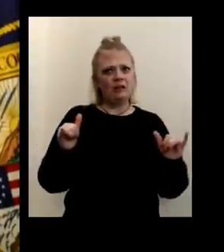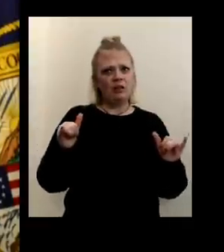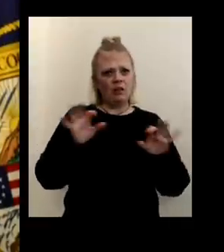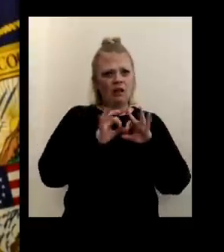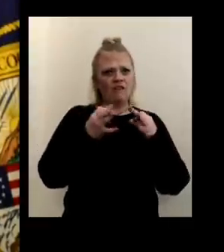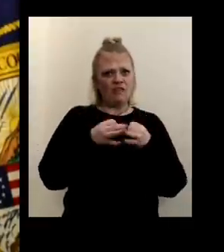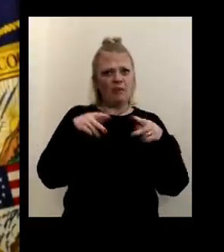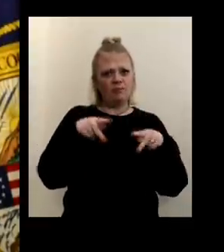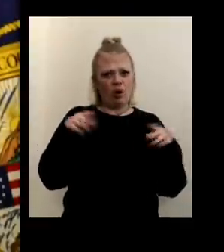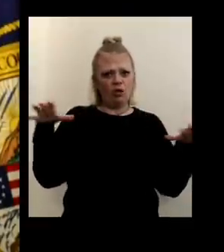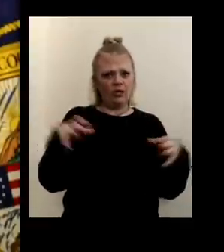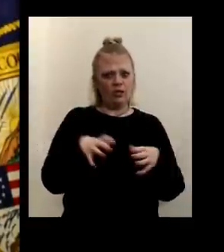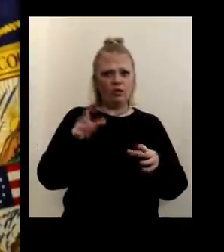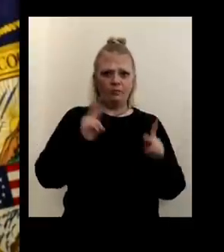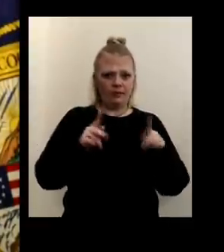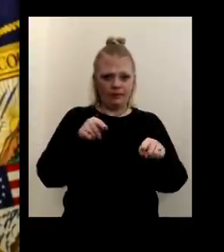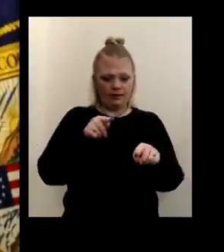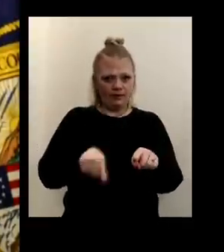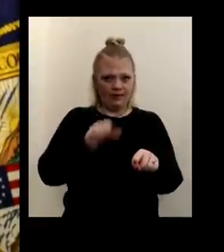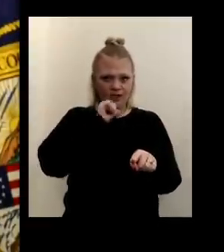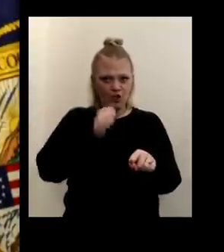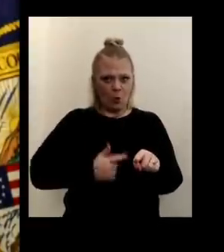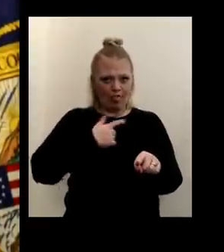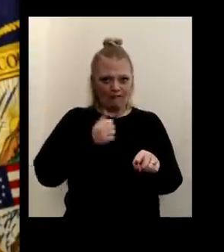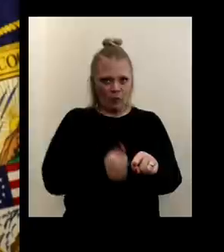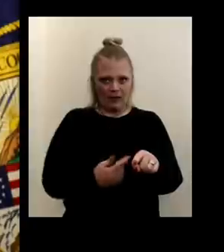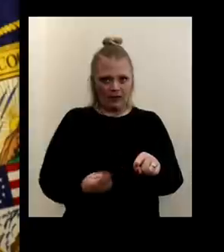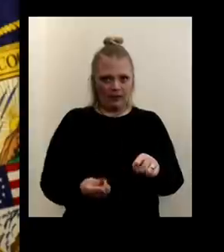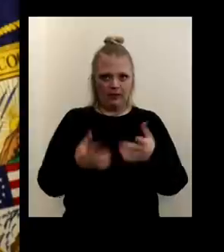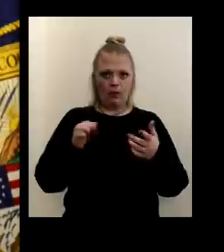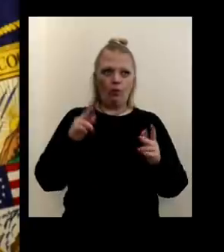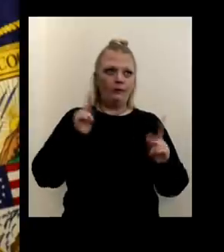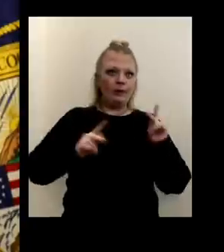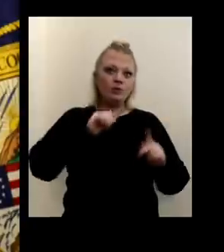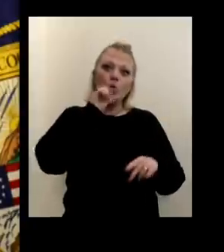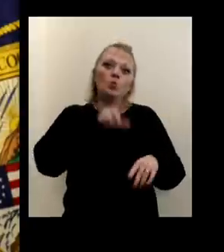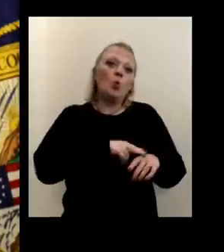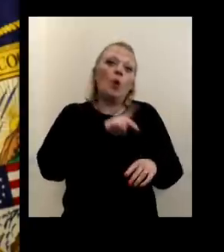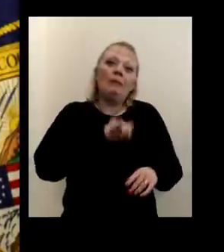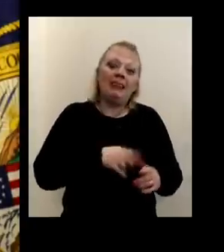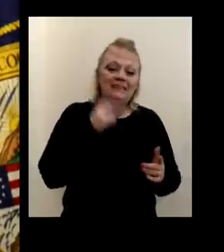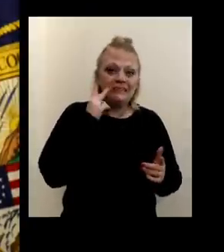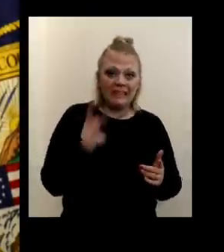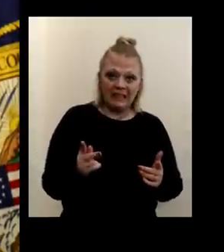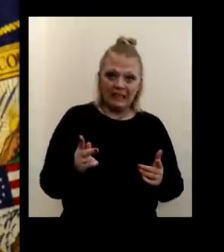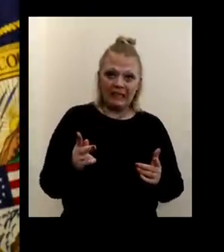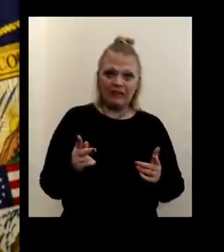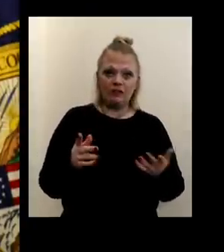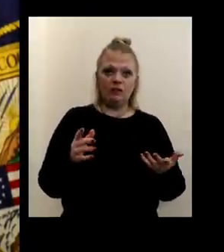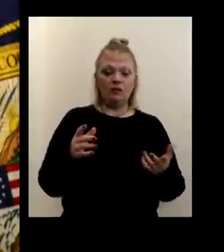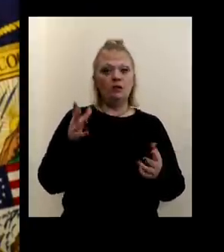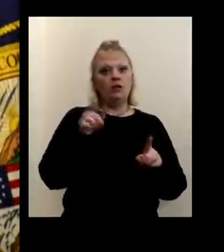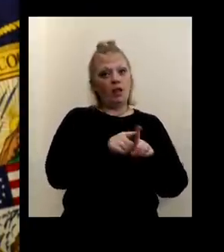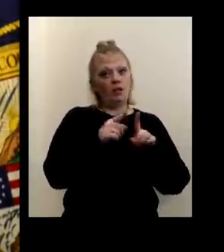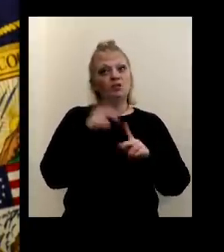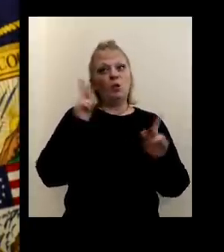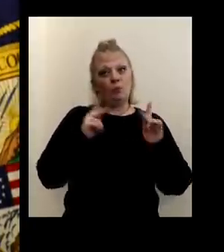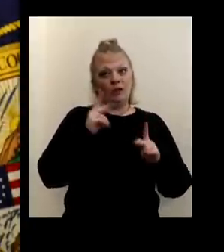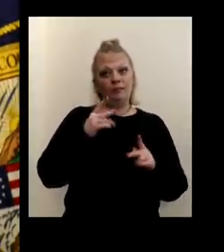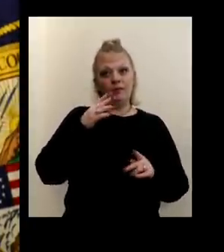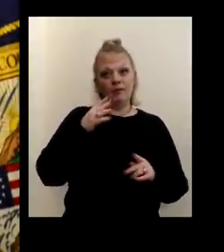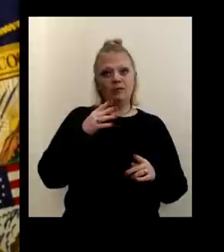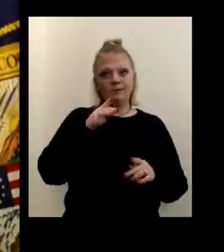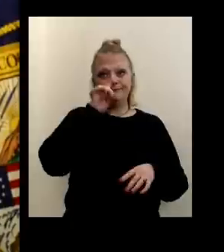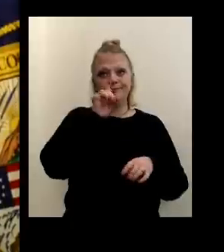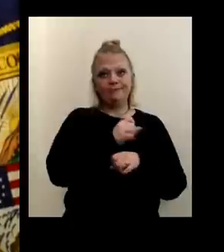gatherings with people that they don't live with or, um, with people that they don't normally see, you know, also people did go out and travel. Um,